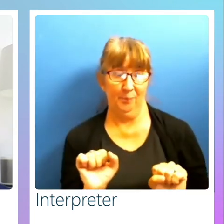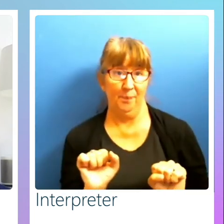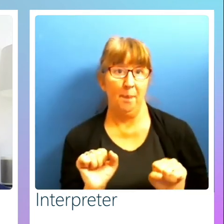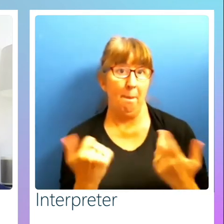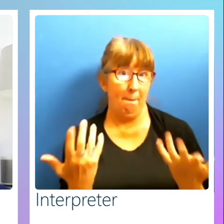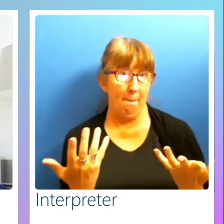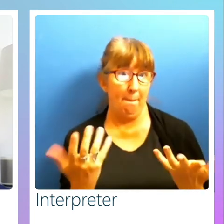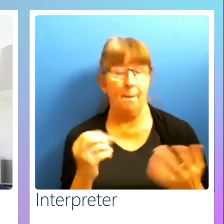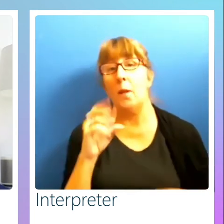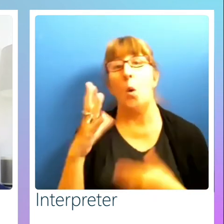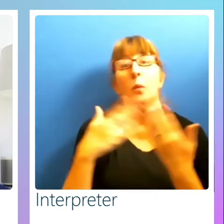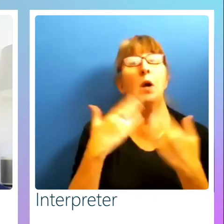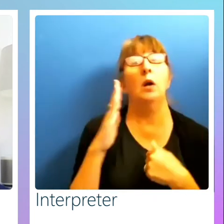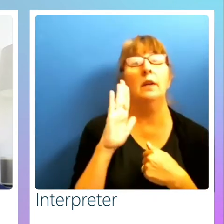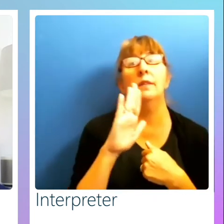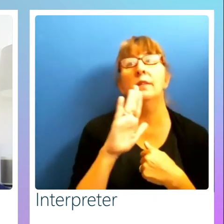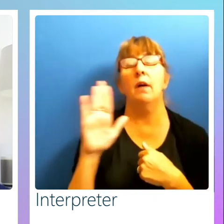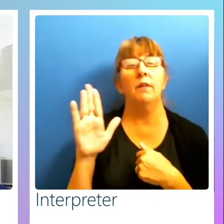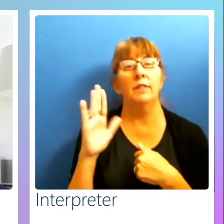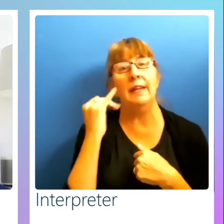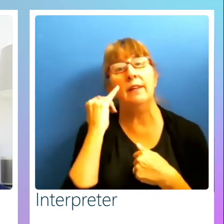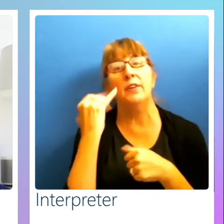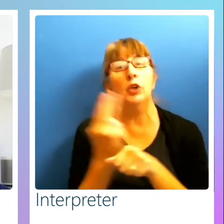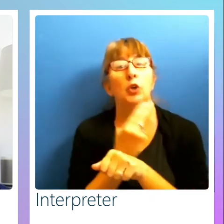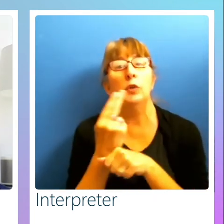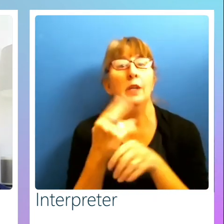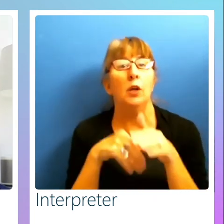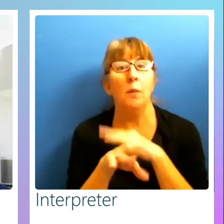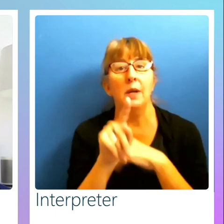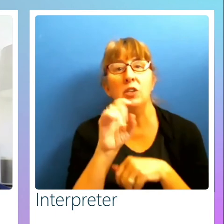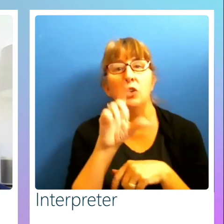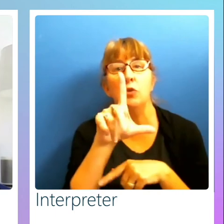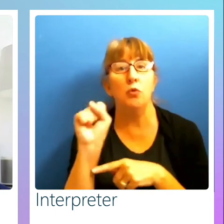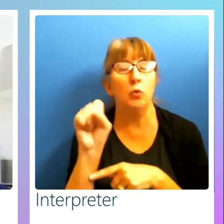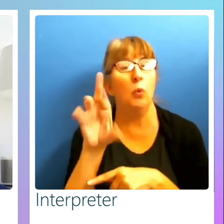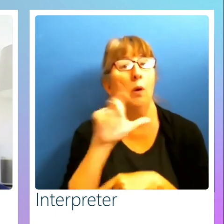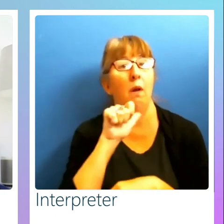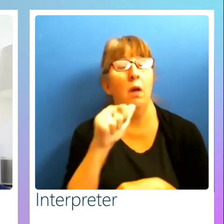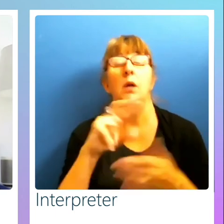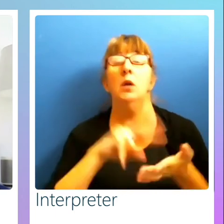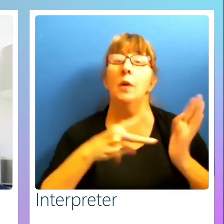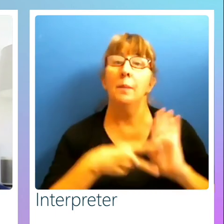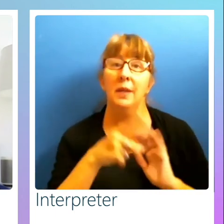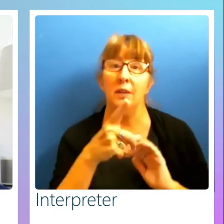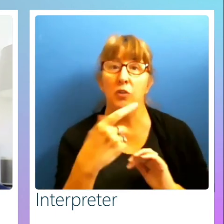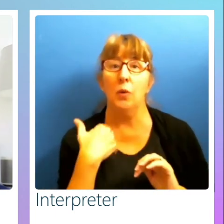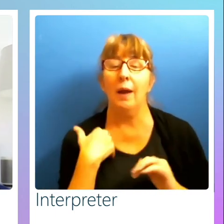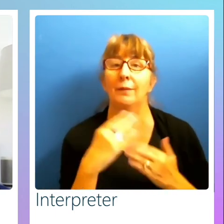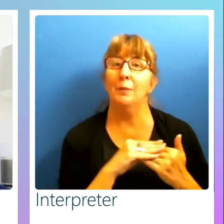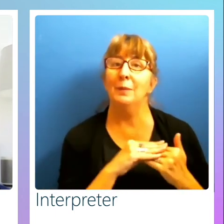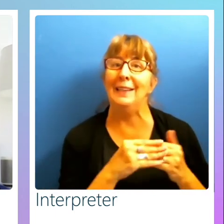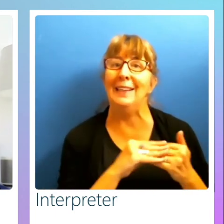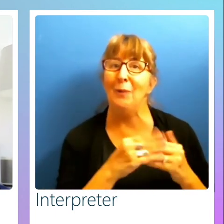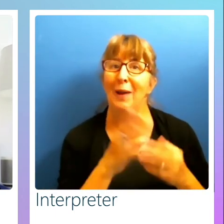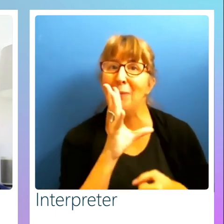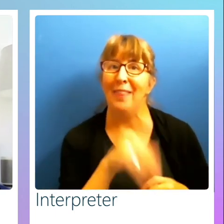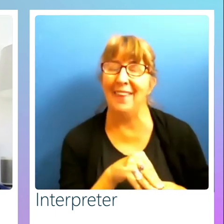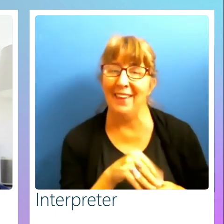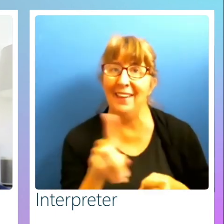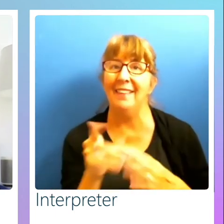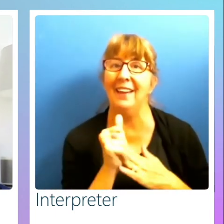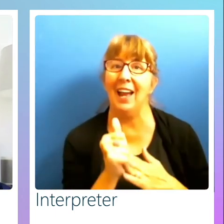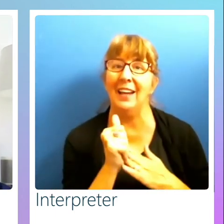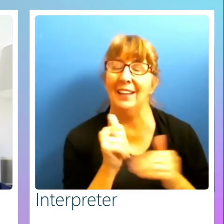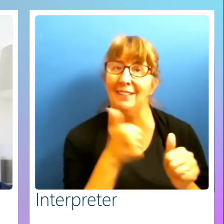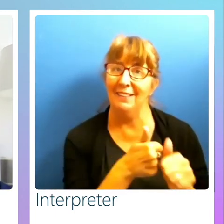Or regardless of whether they're using accommodation tools or not, right, and, and what that means is that you have some leeway within the guidance